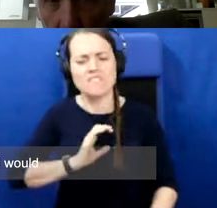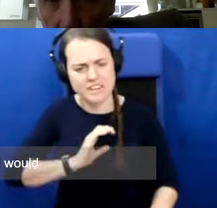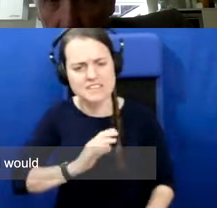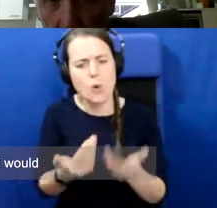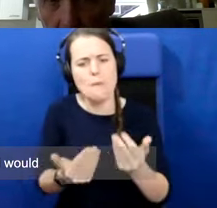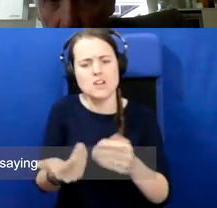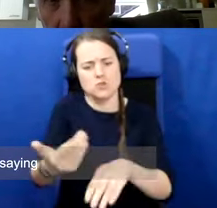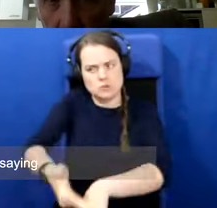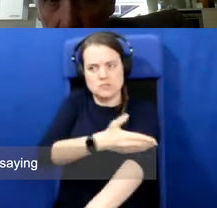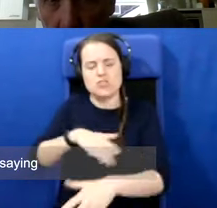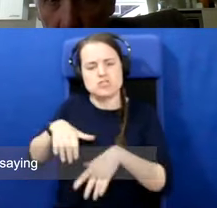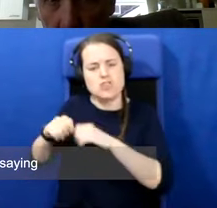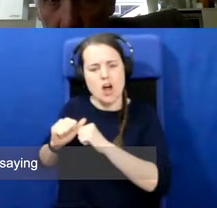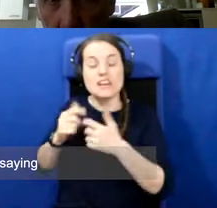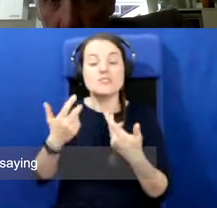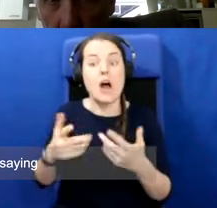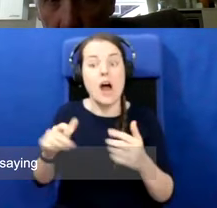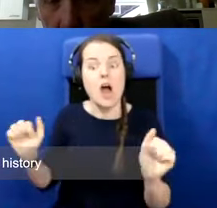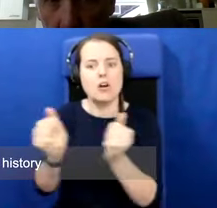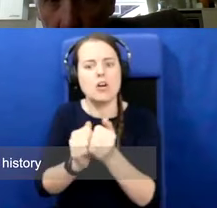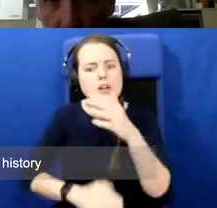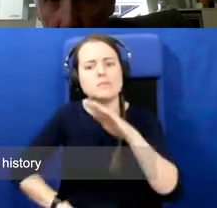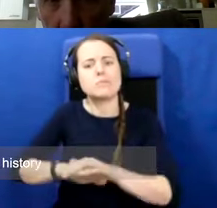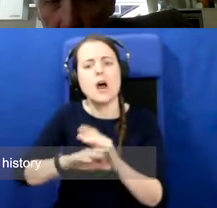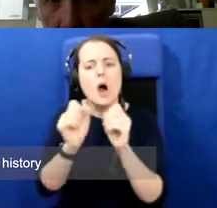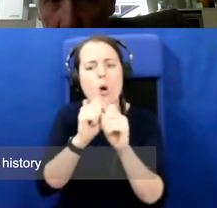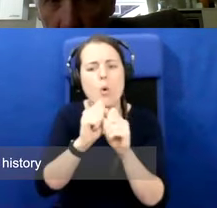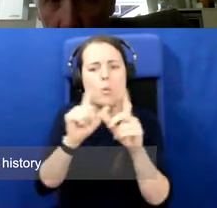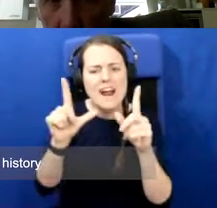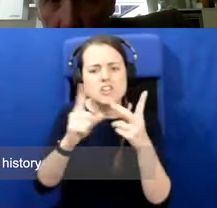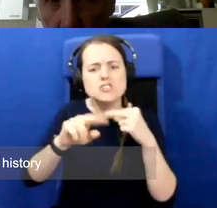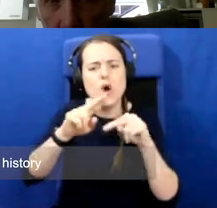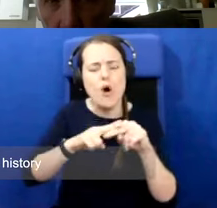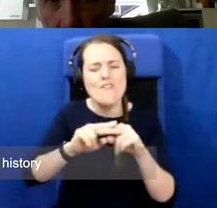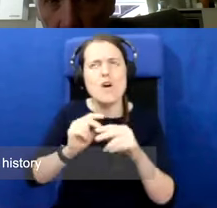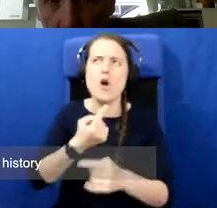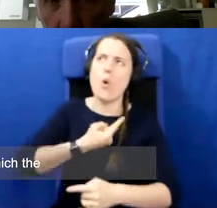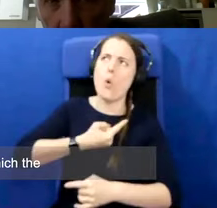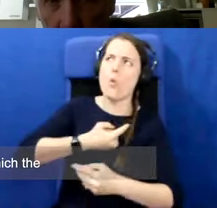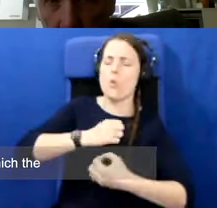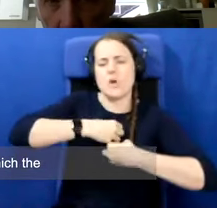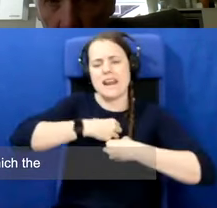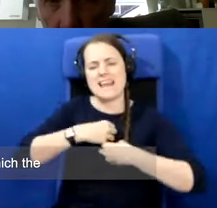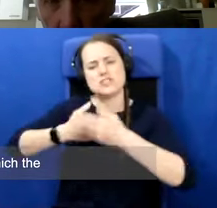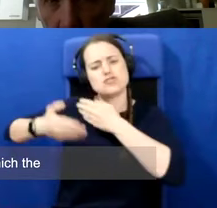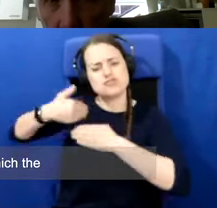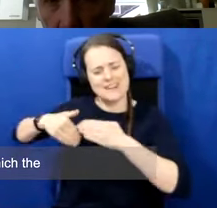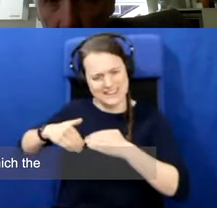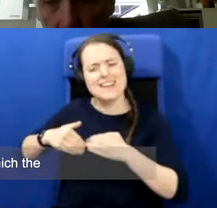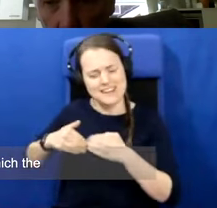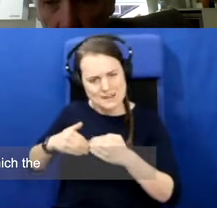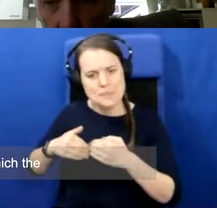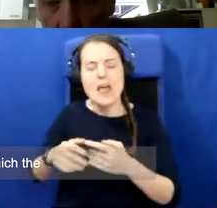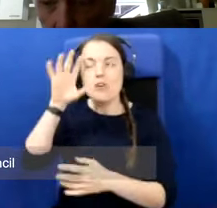would agree entirely with what he's saying about the awareness of one's history. I recall some of the events which the